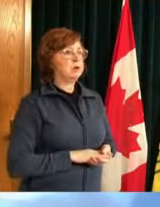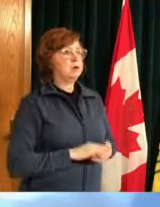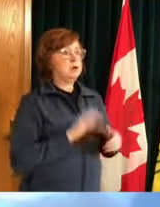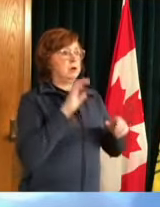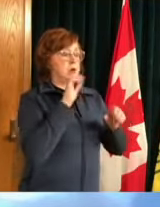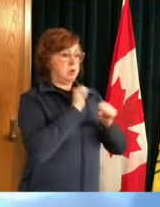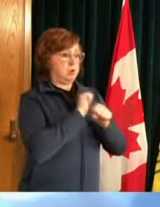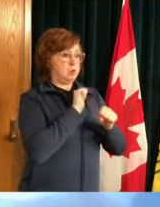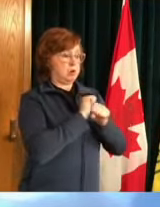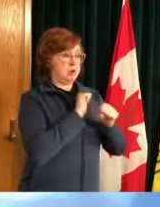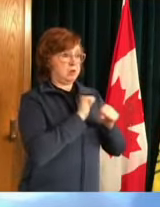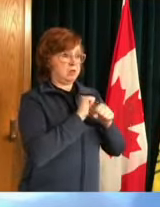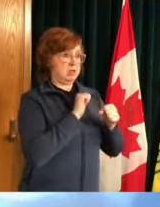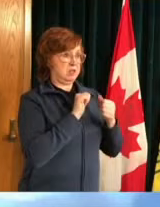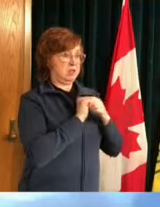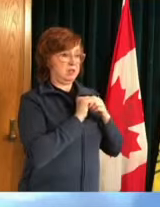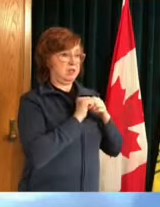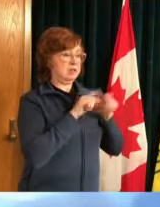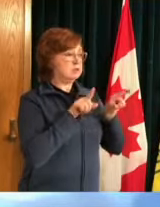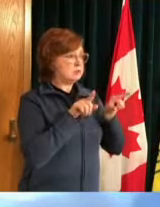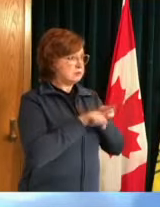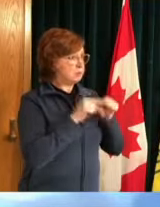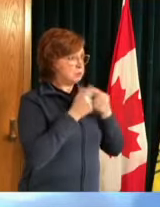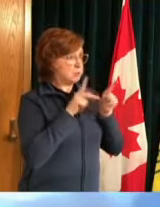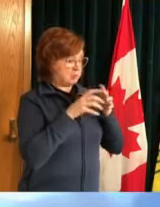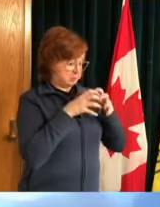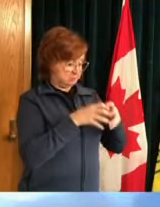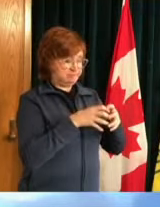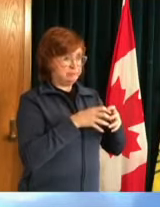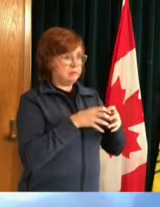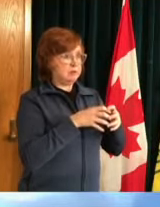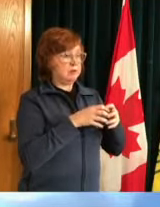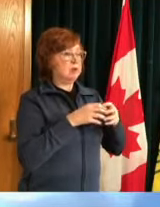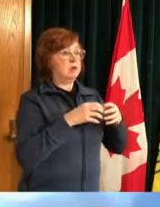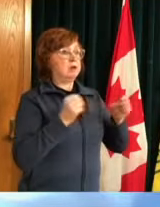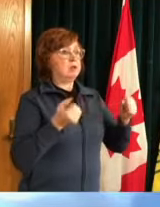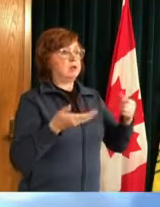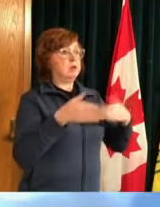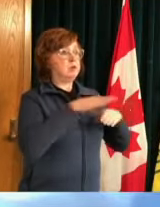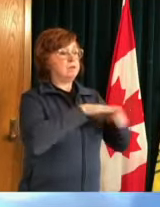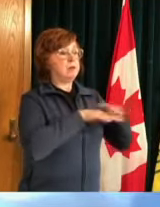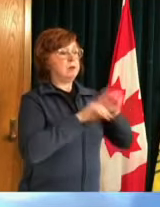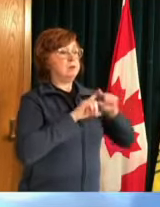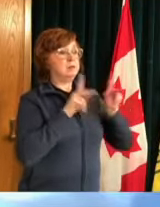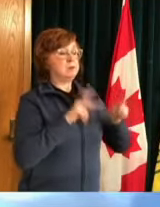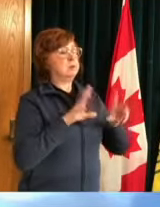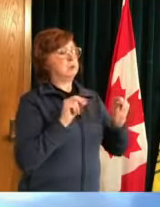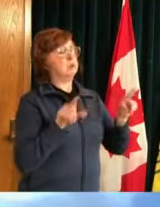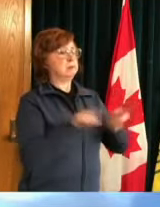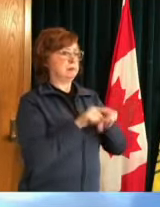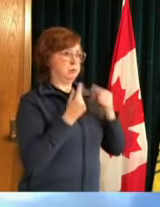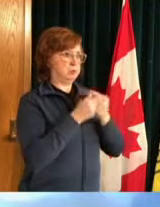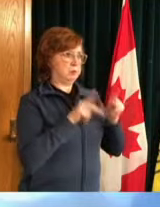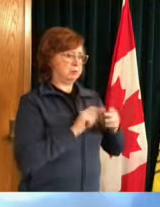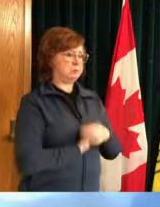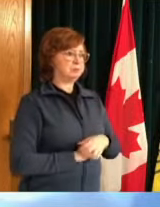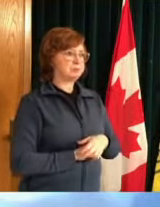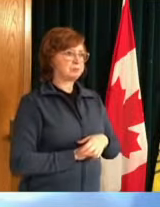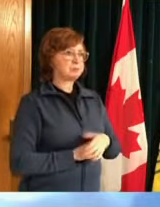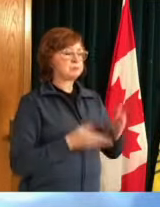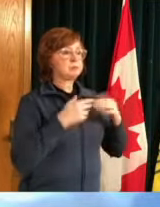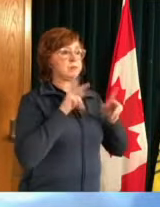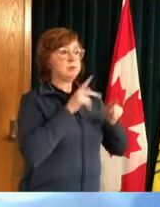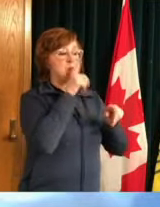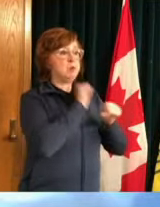critical for those who can work from home for as long as possible till such time that